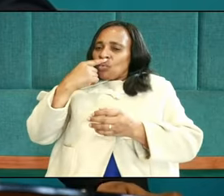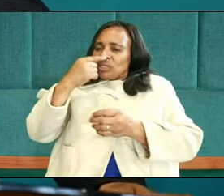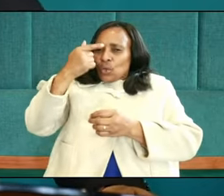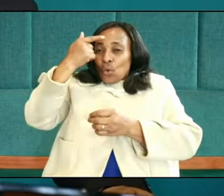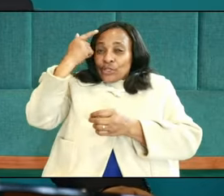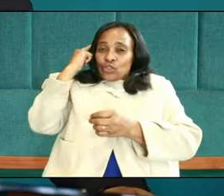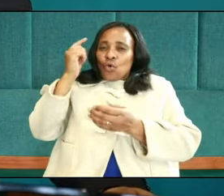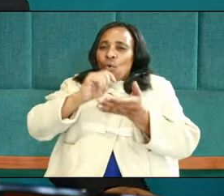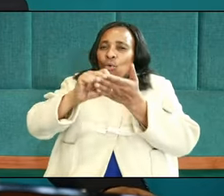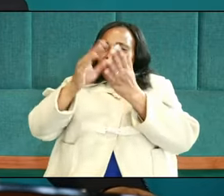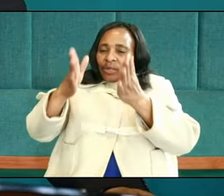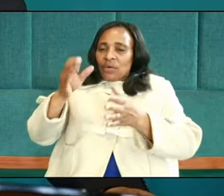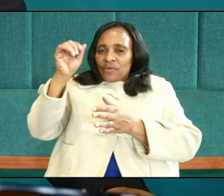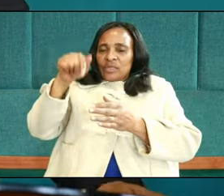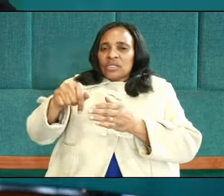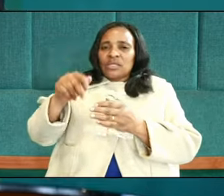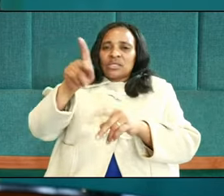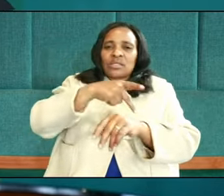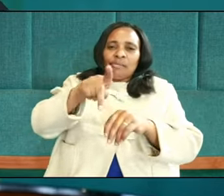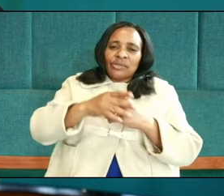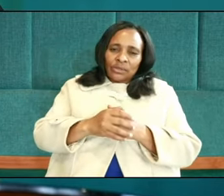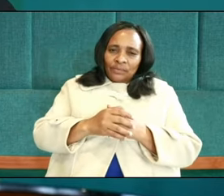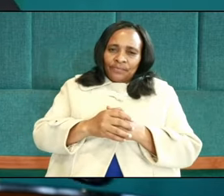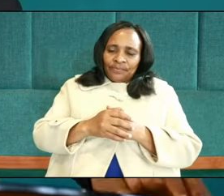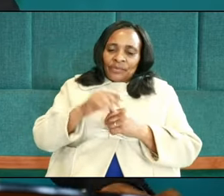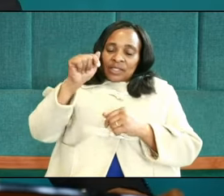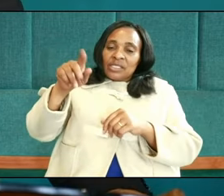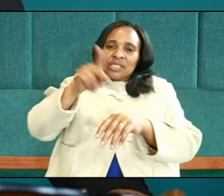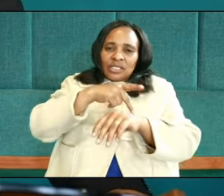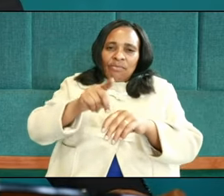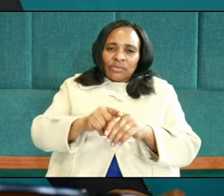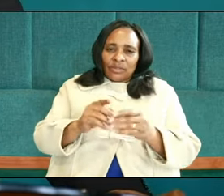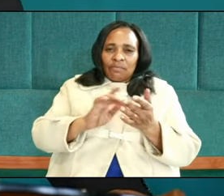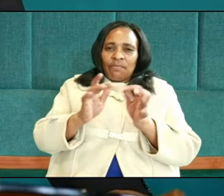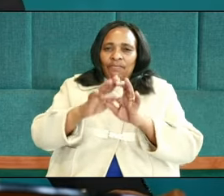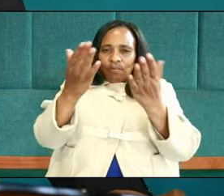of this book, or this psalm particularly.